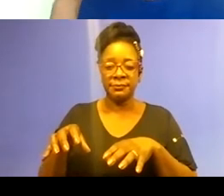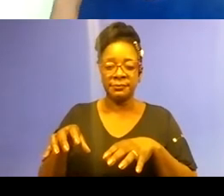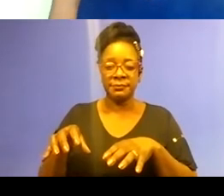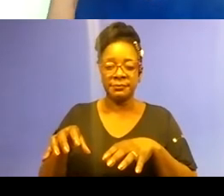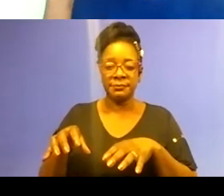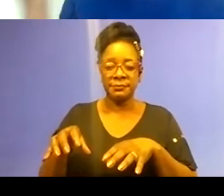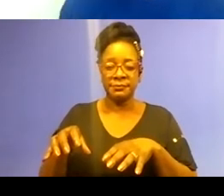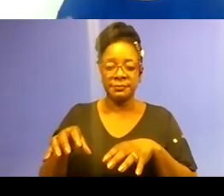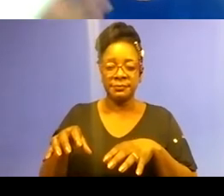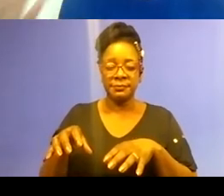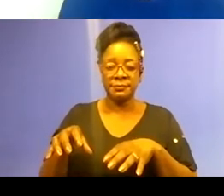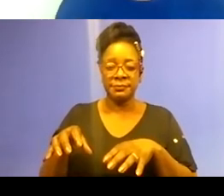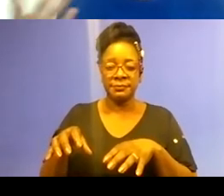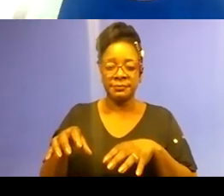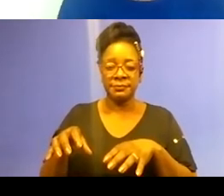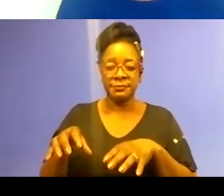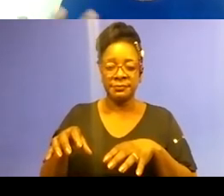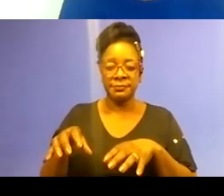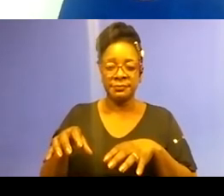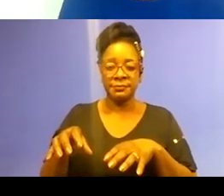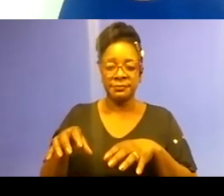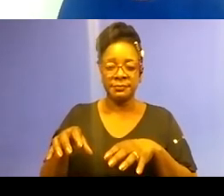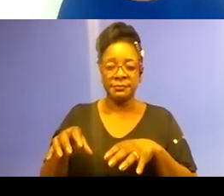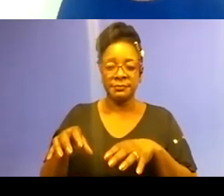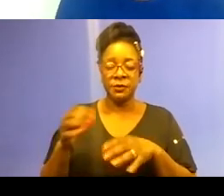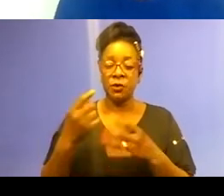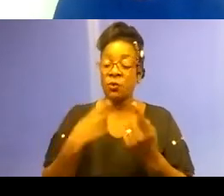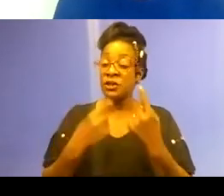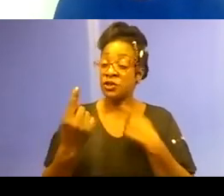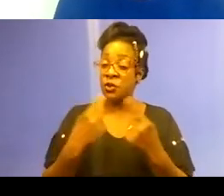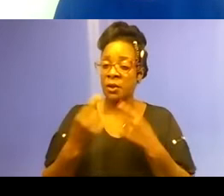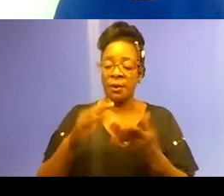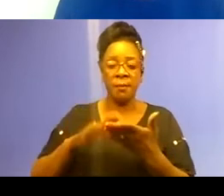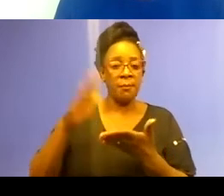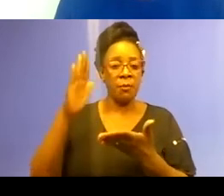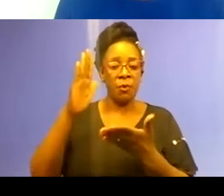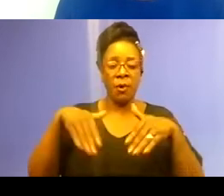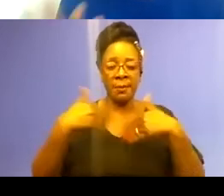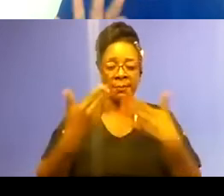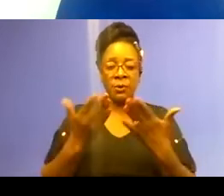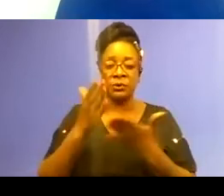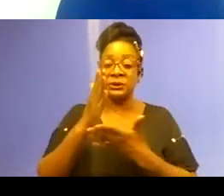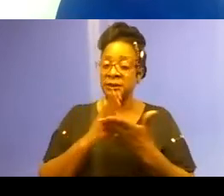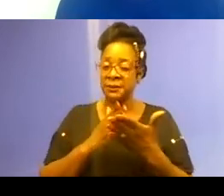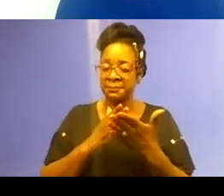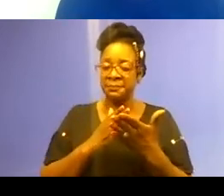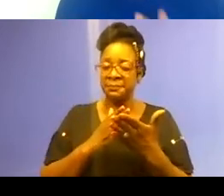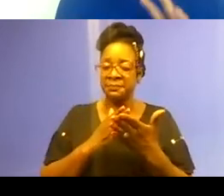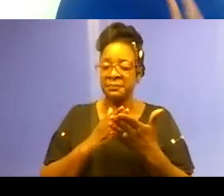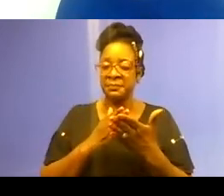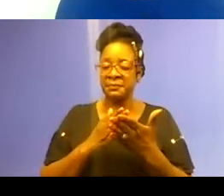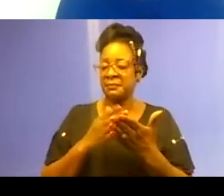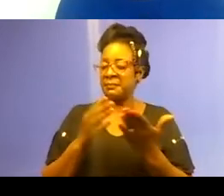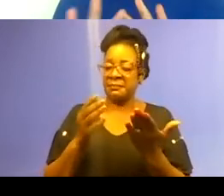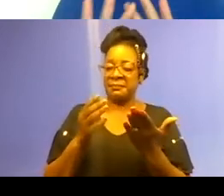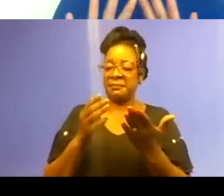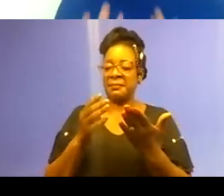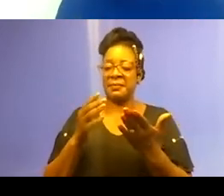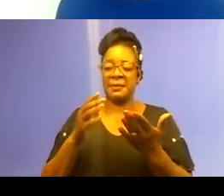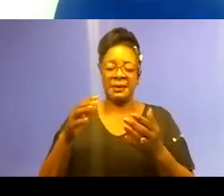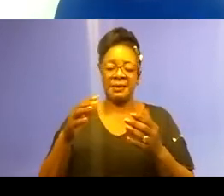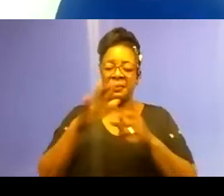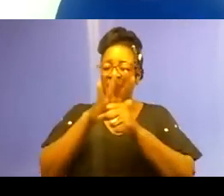So now we're going to talk a little more about systemic racism. And before we begin, I wanted to